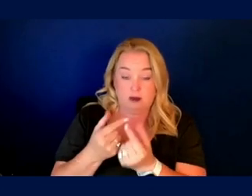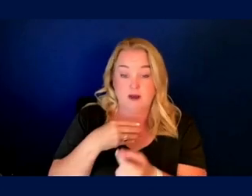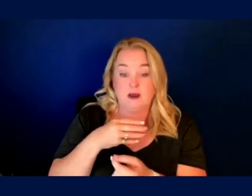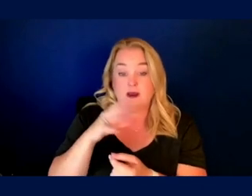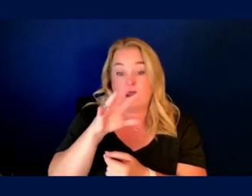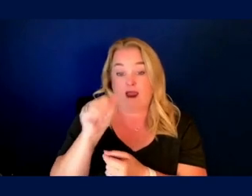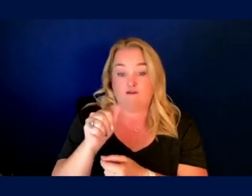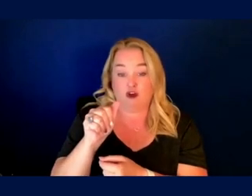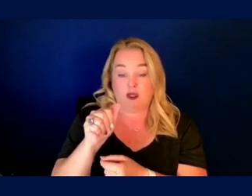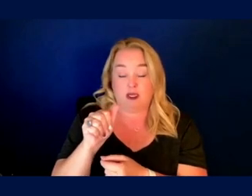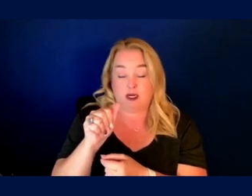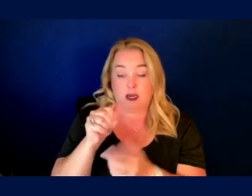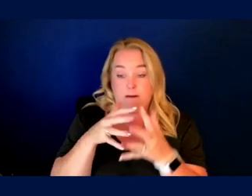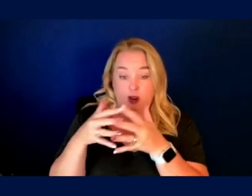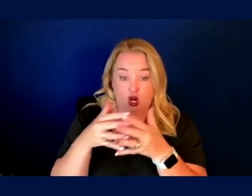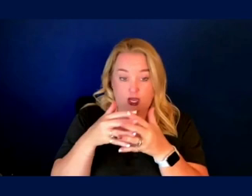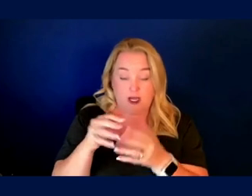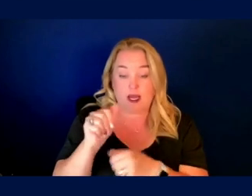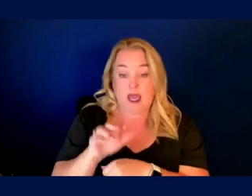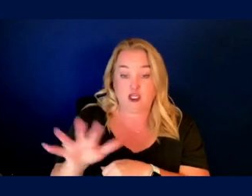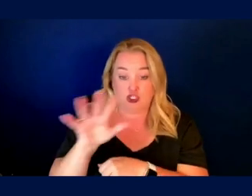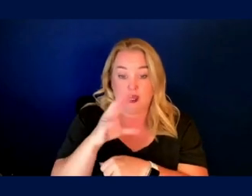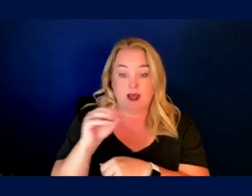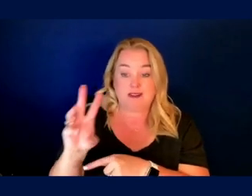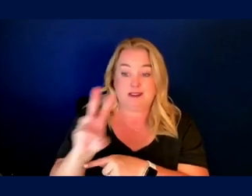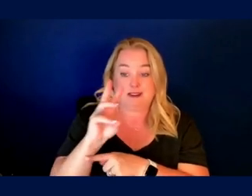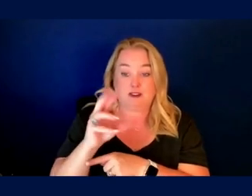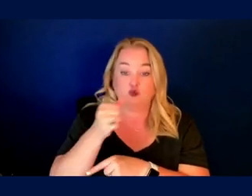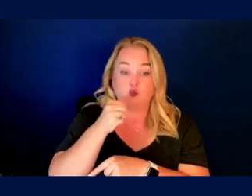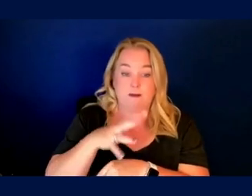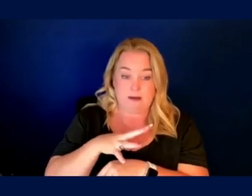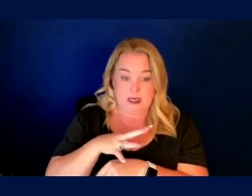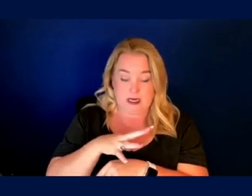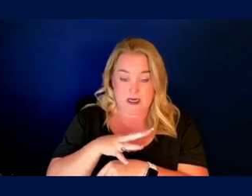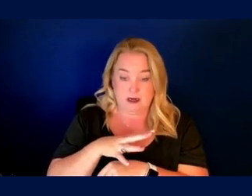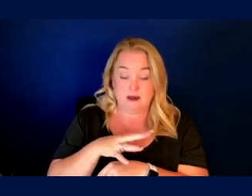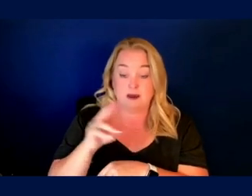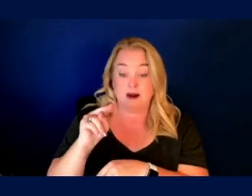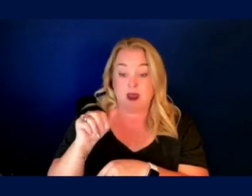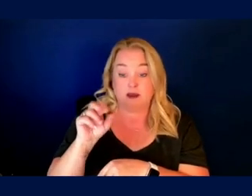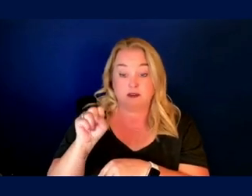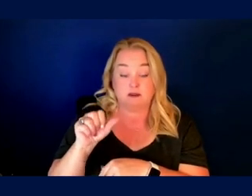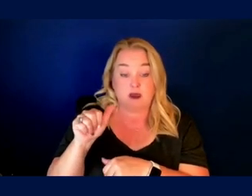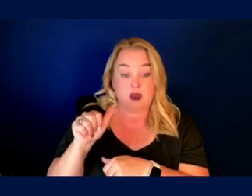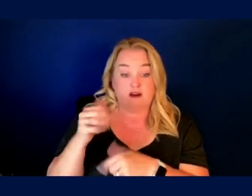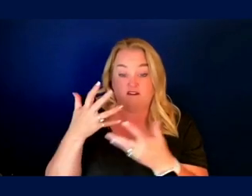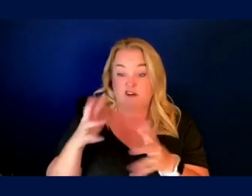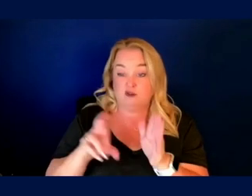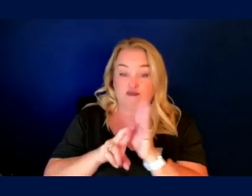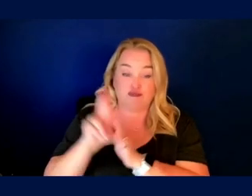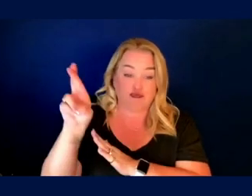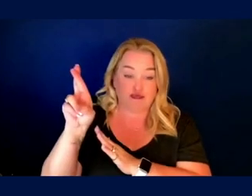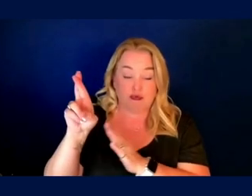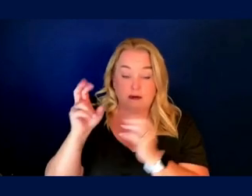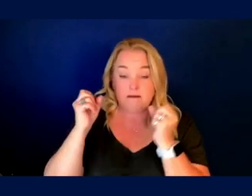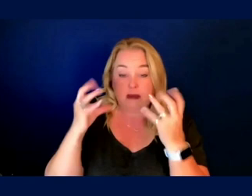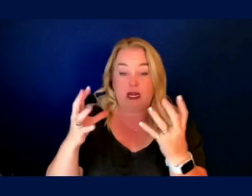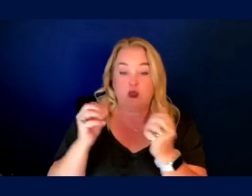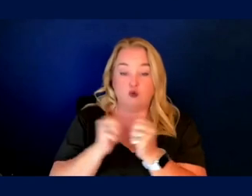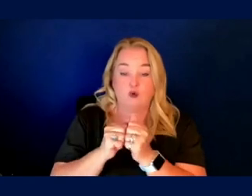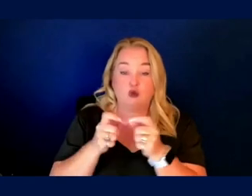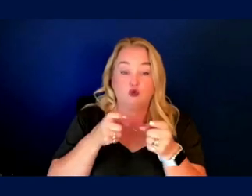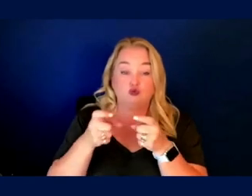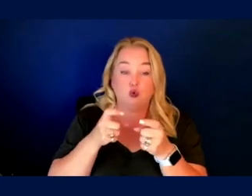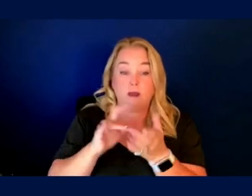American, Asian American, and six women were selected. While NASA has flown astronauts with controlled medical conditions,